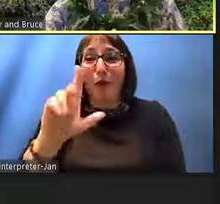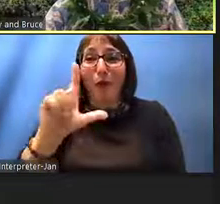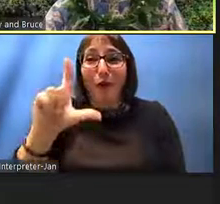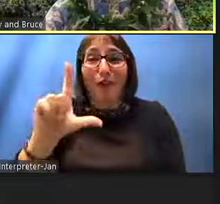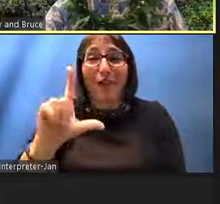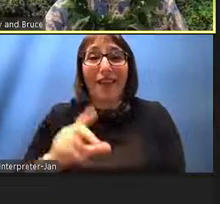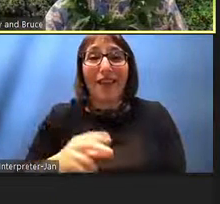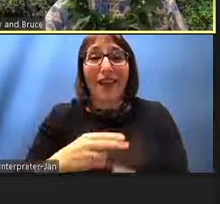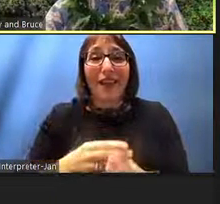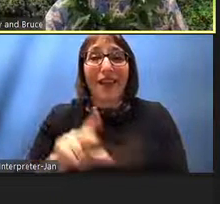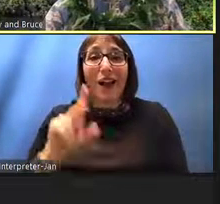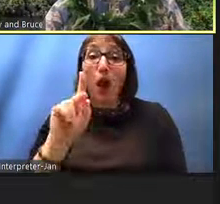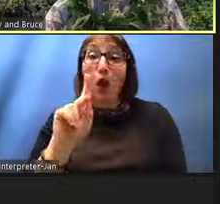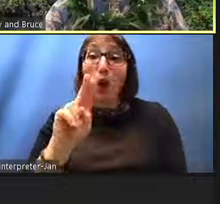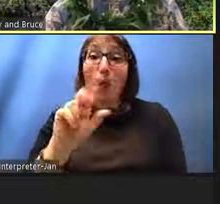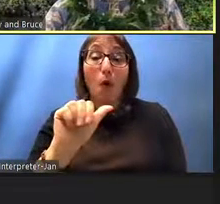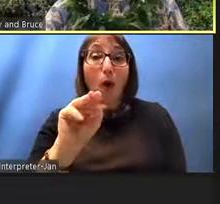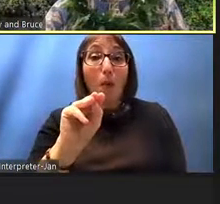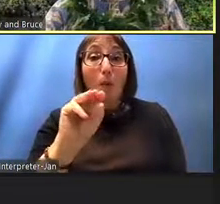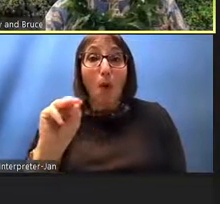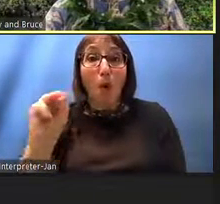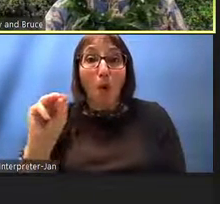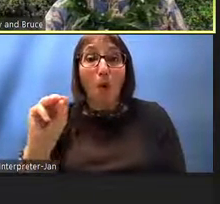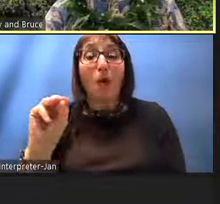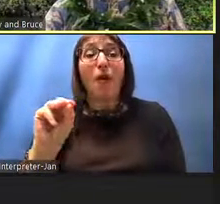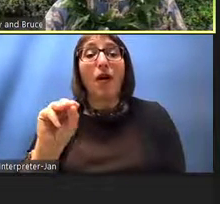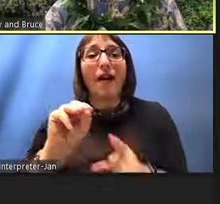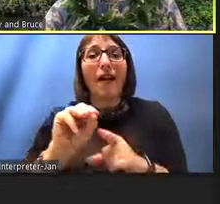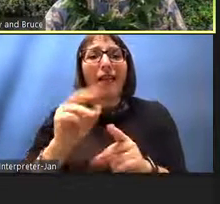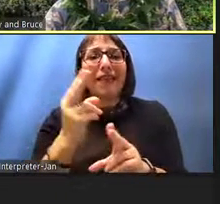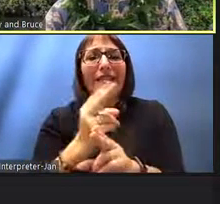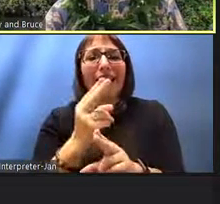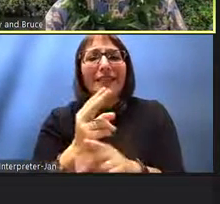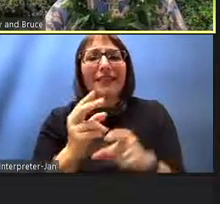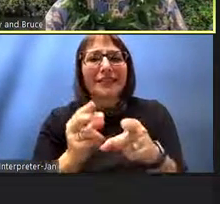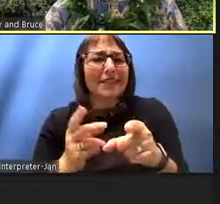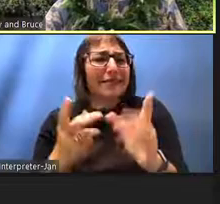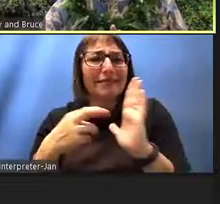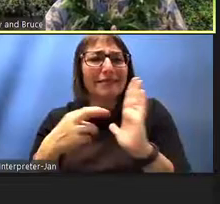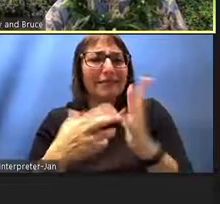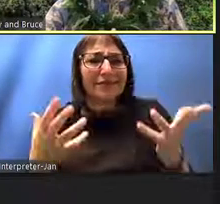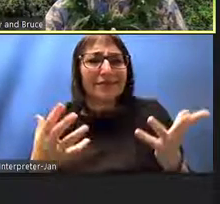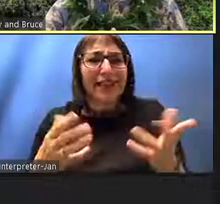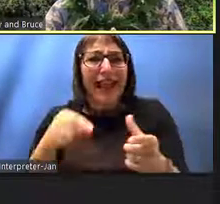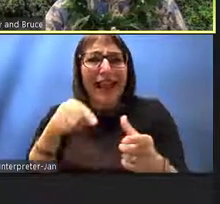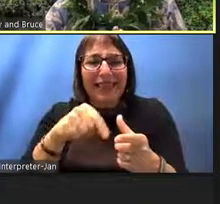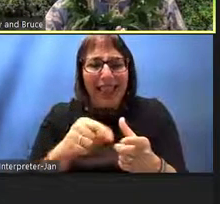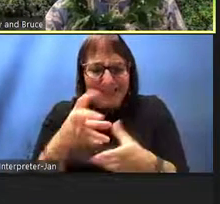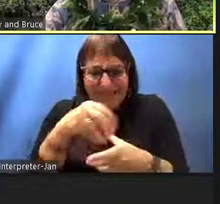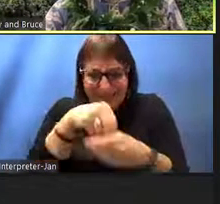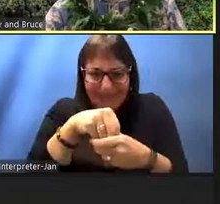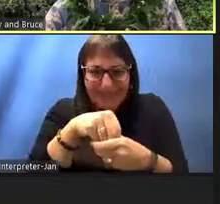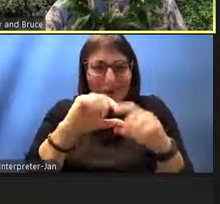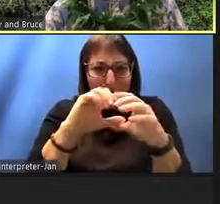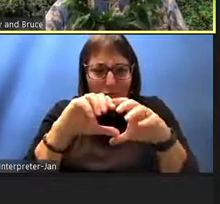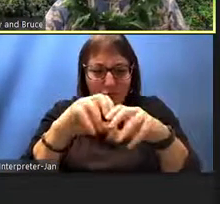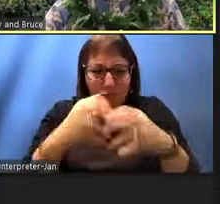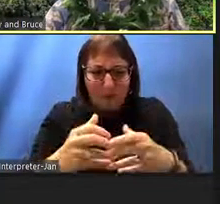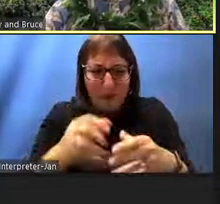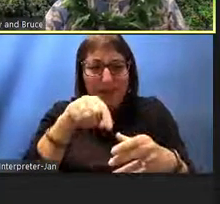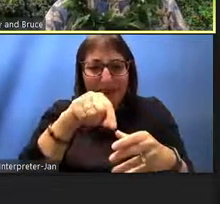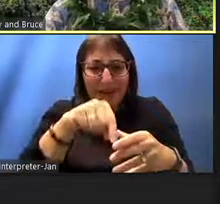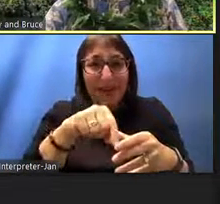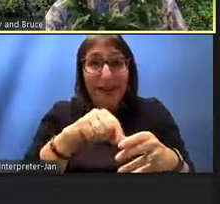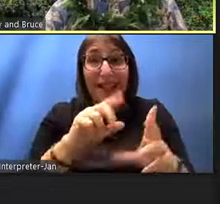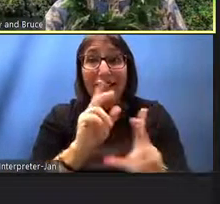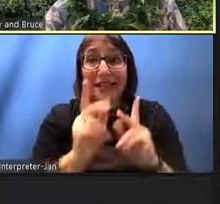called kua mo'o and that we will use to represent the intergroup or the group that